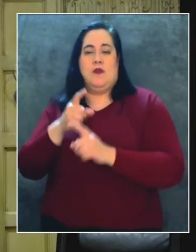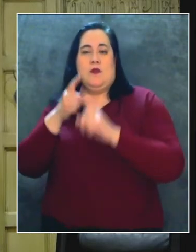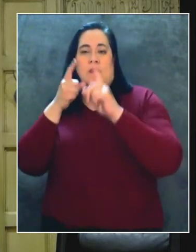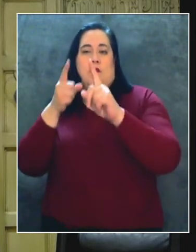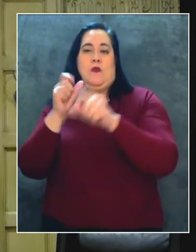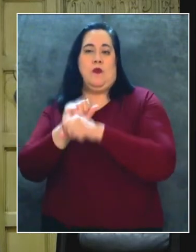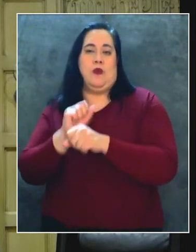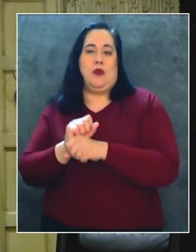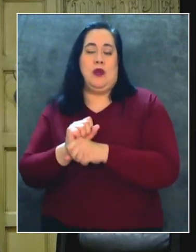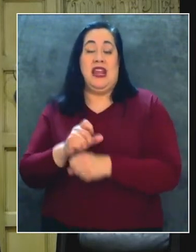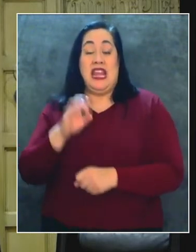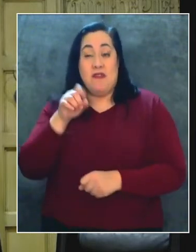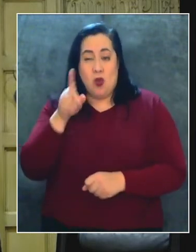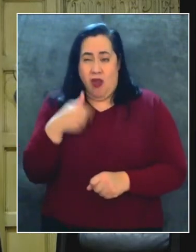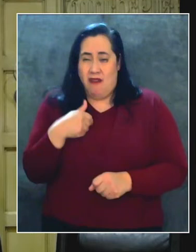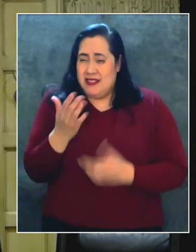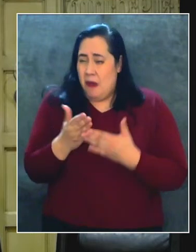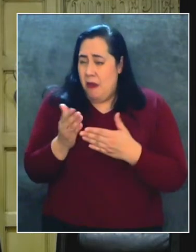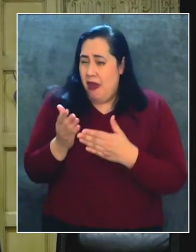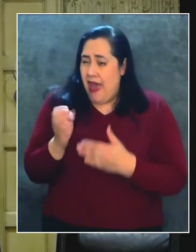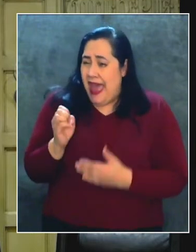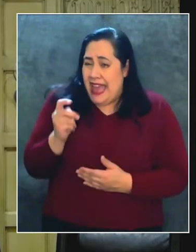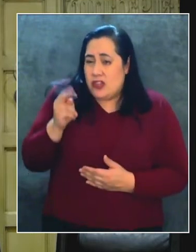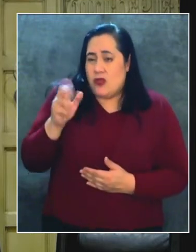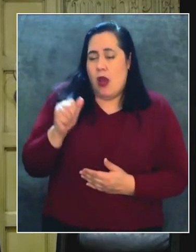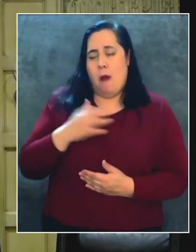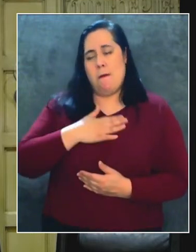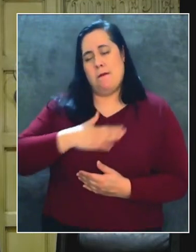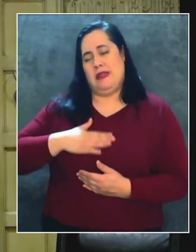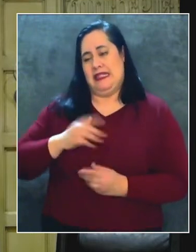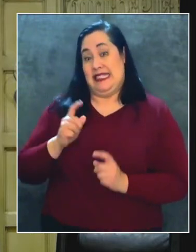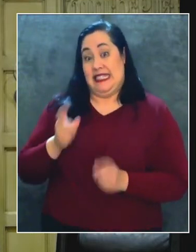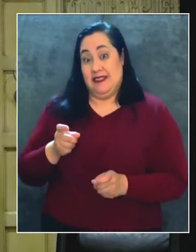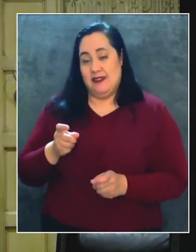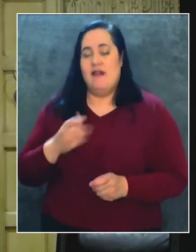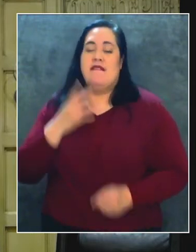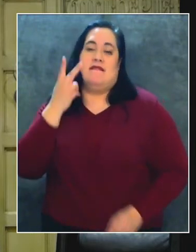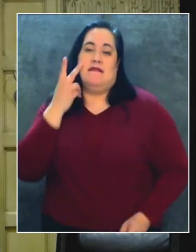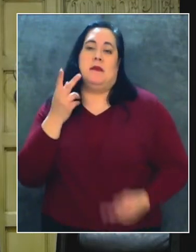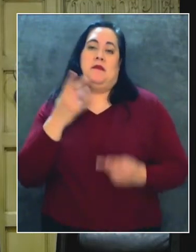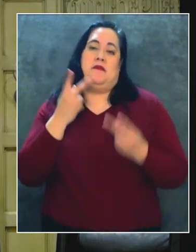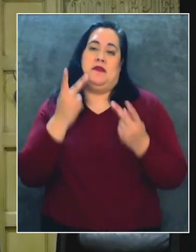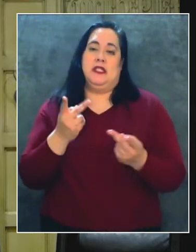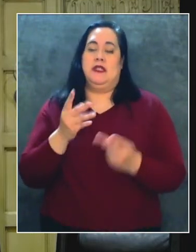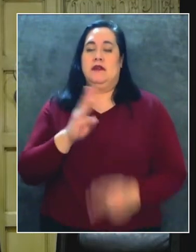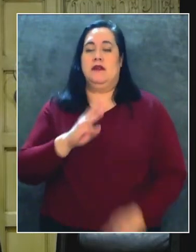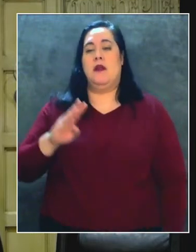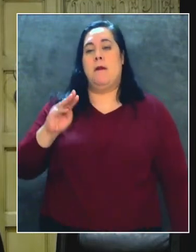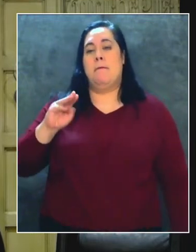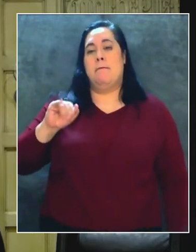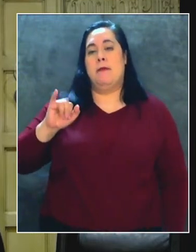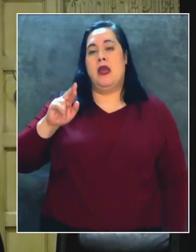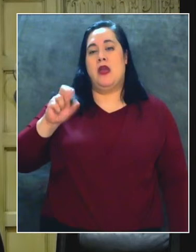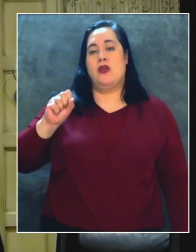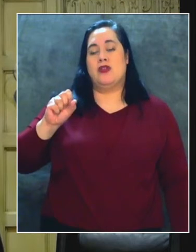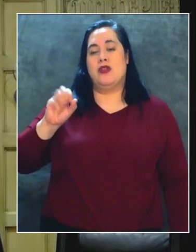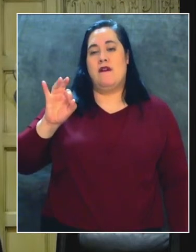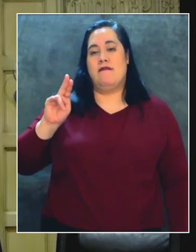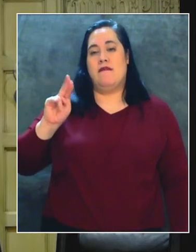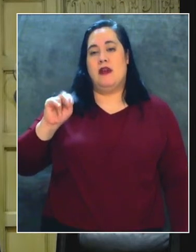tiene algo de sobra, por favor, visite mayorsfundla.org.